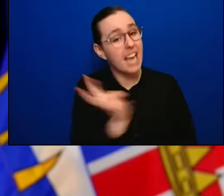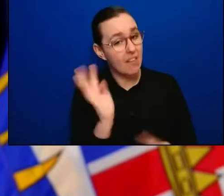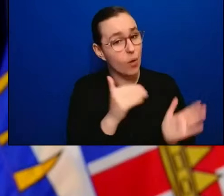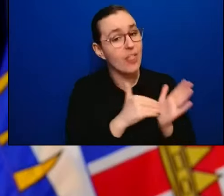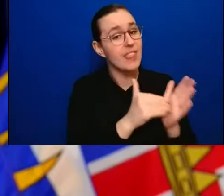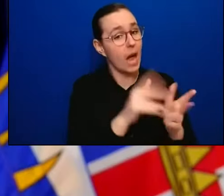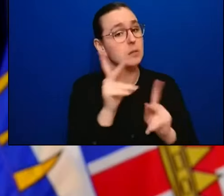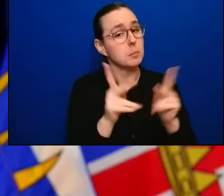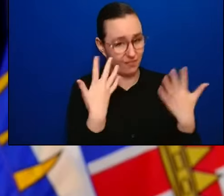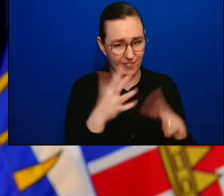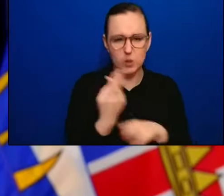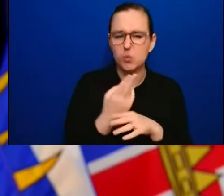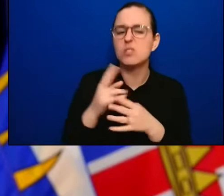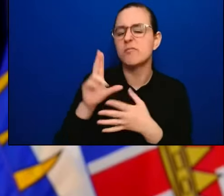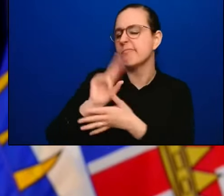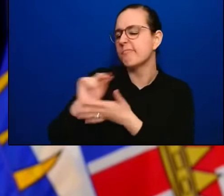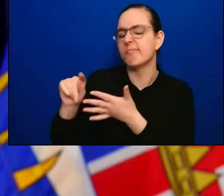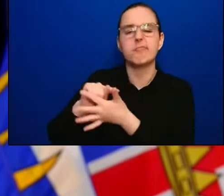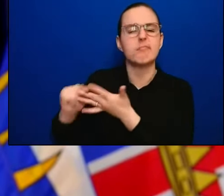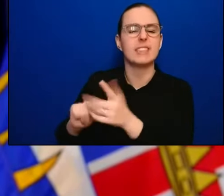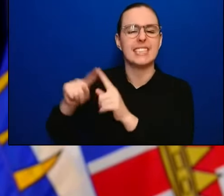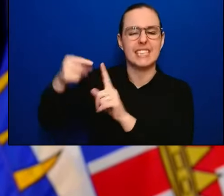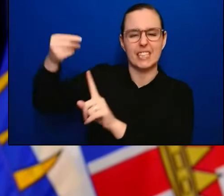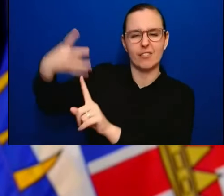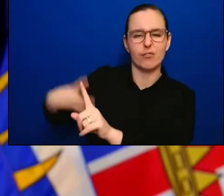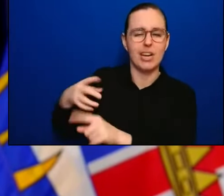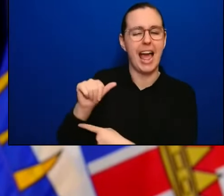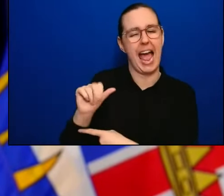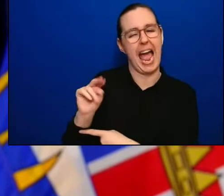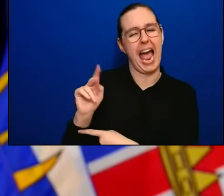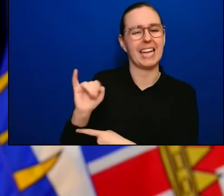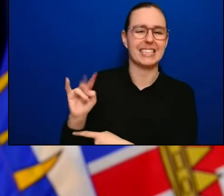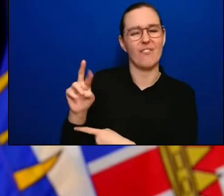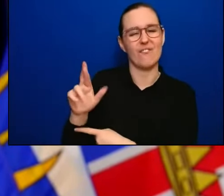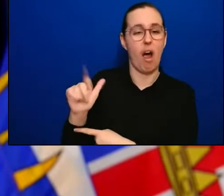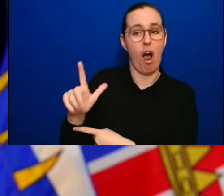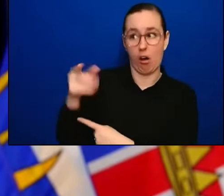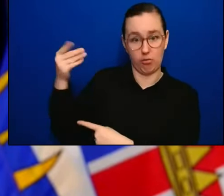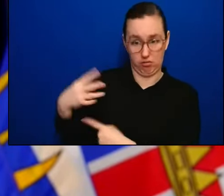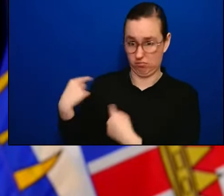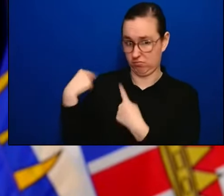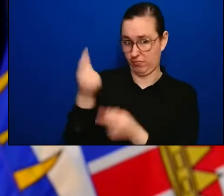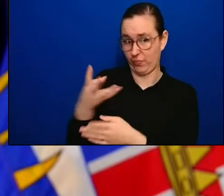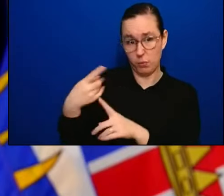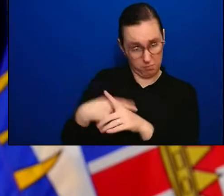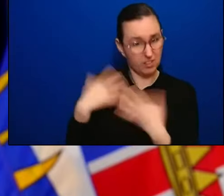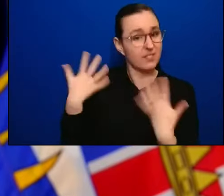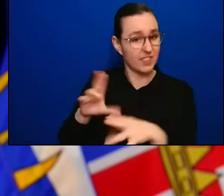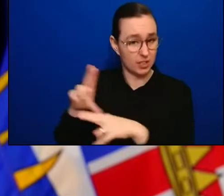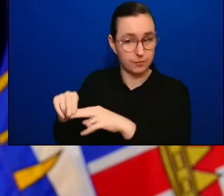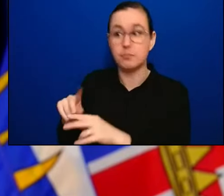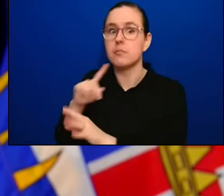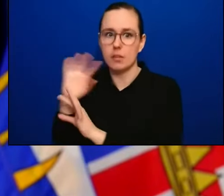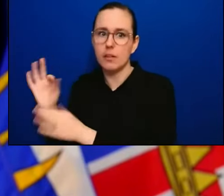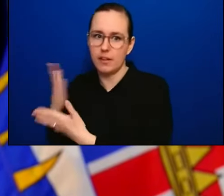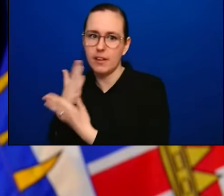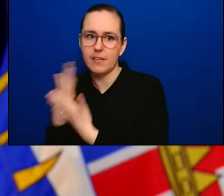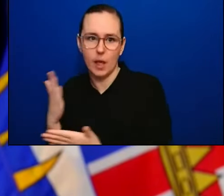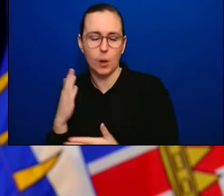citrovimib or Paxilvid in the last few months. Sorry about that, Belle. Thank you so much. Please go ahead with your question.